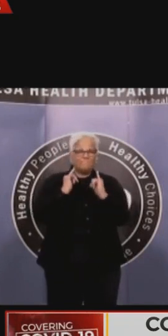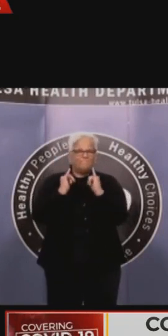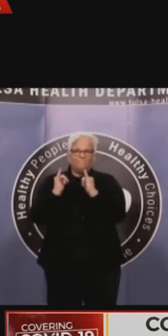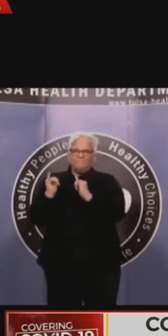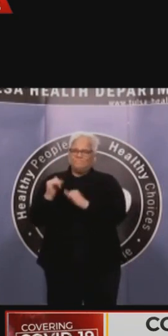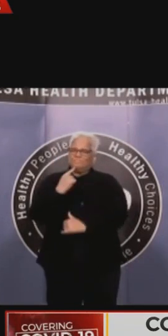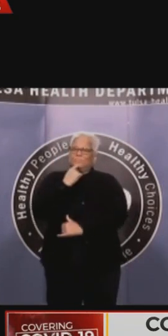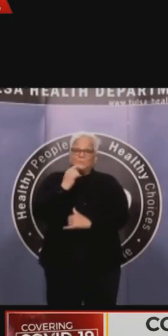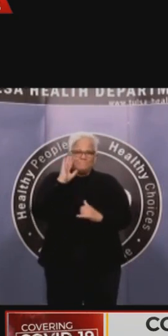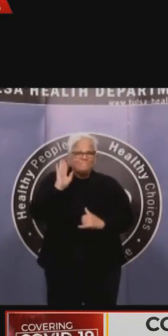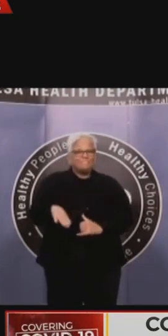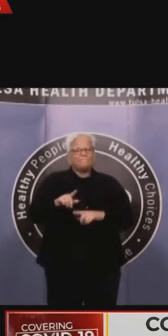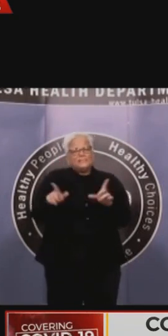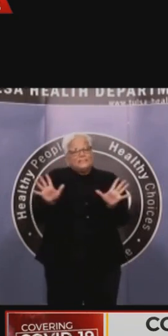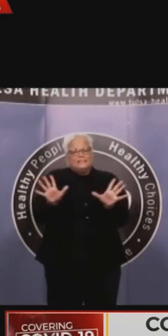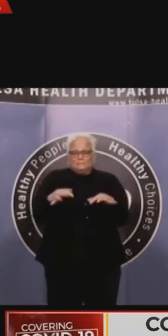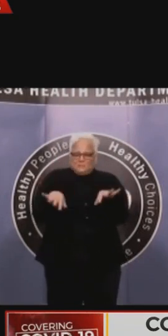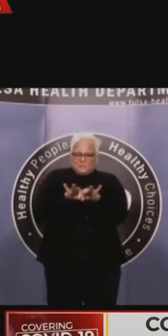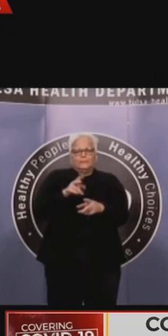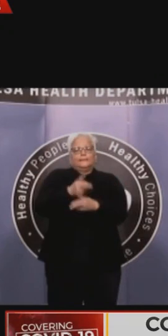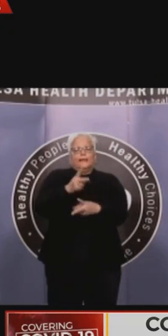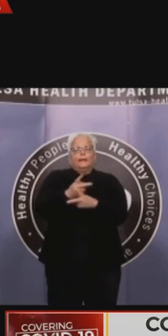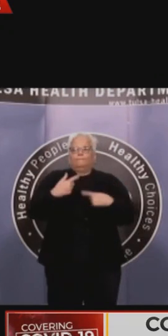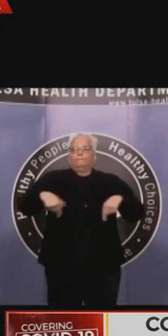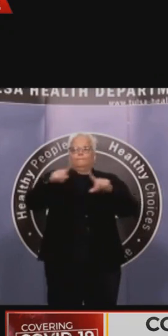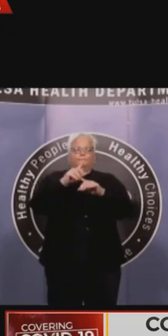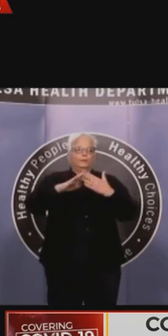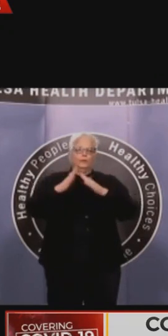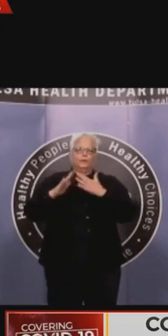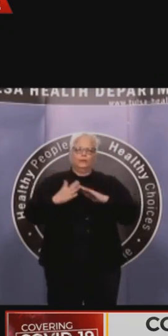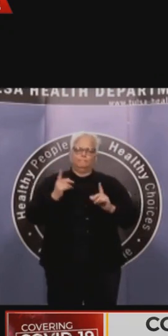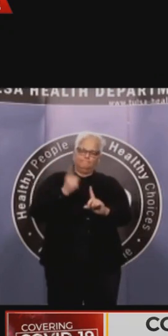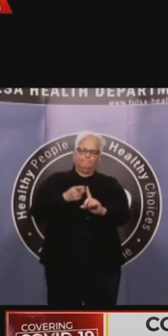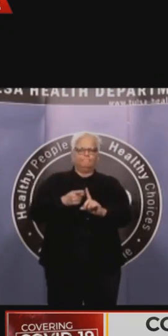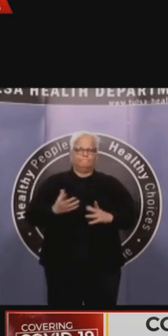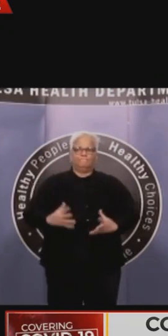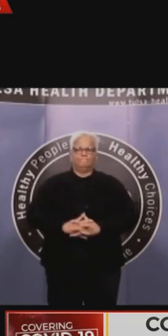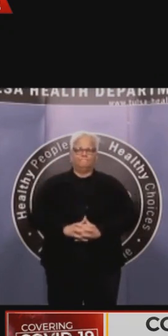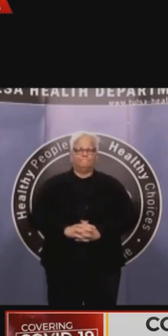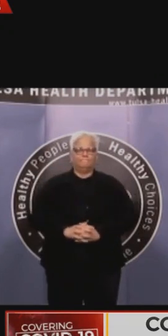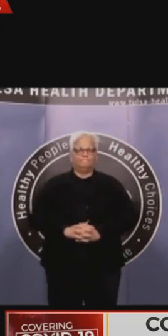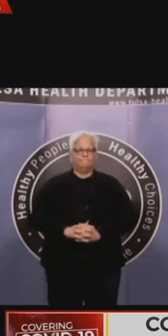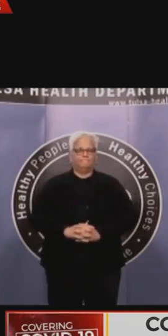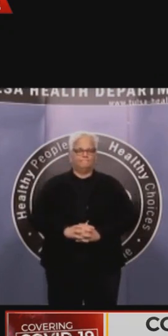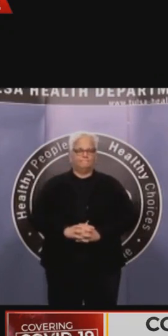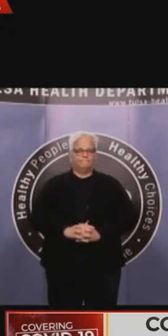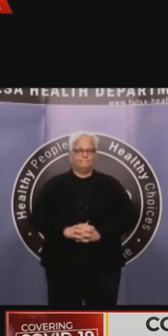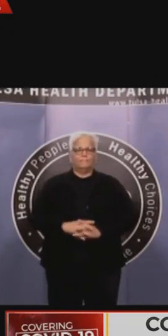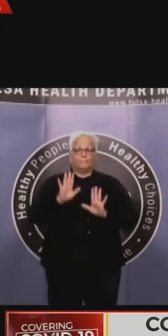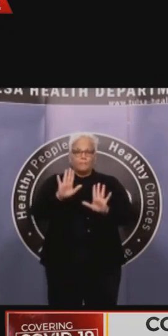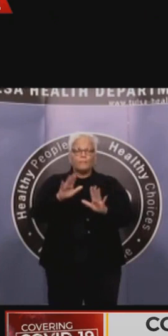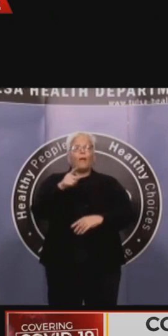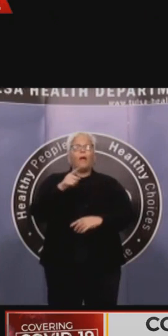all the things that we can't do over the next couple of weeks, but instead think about what we're a part of right